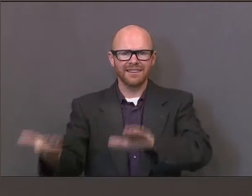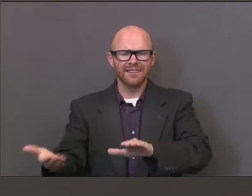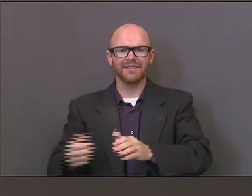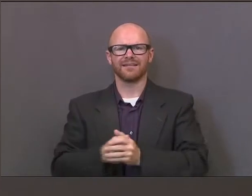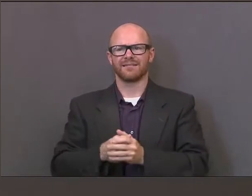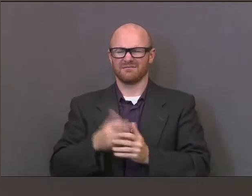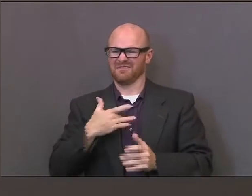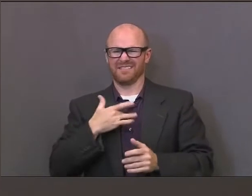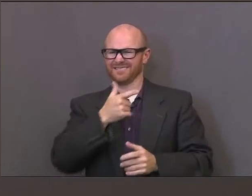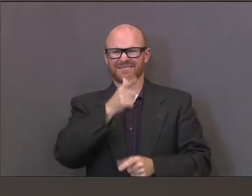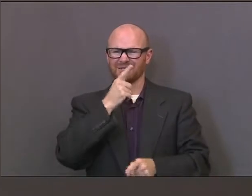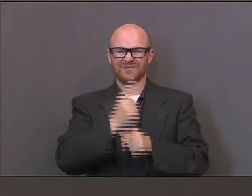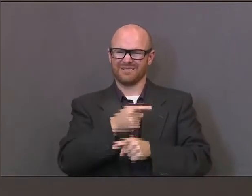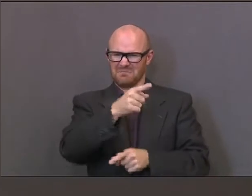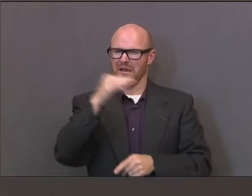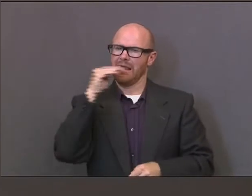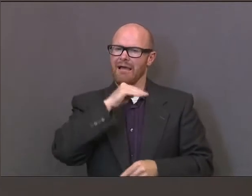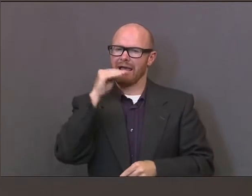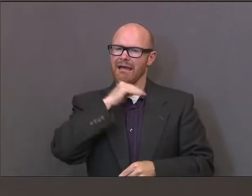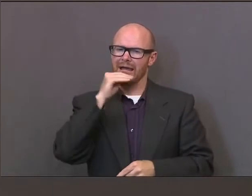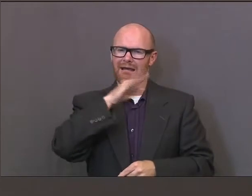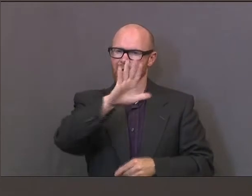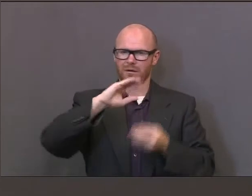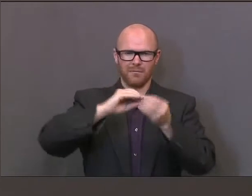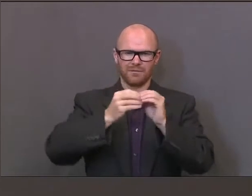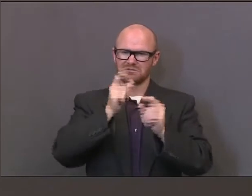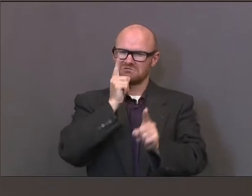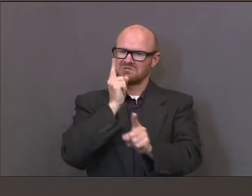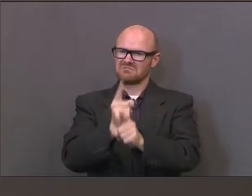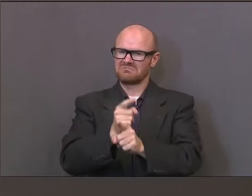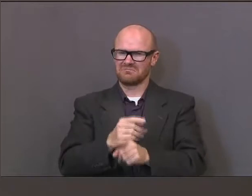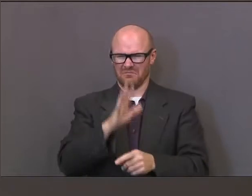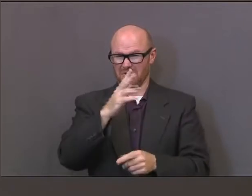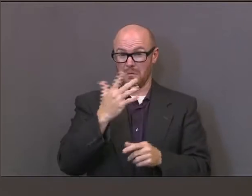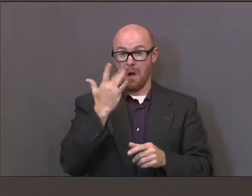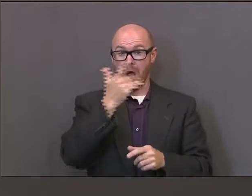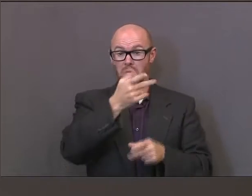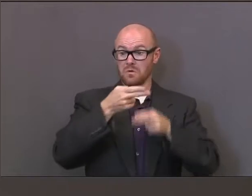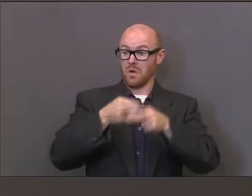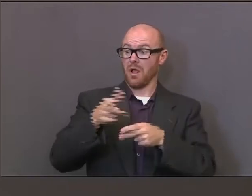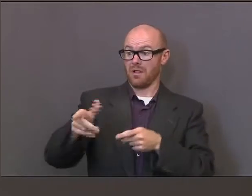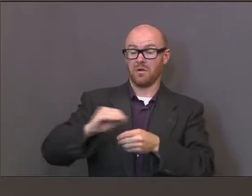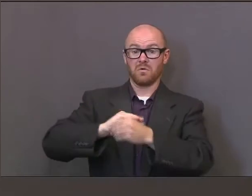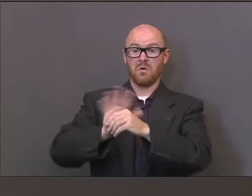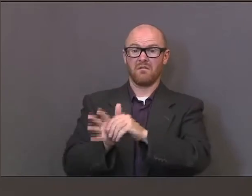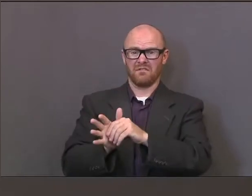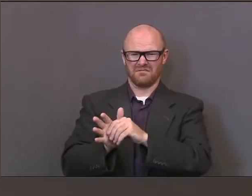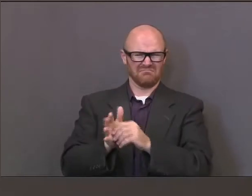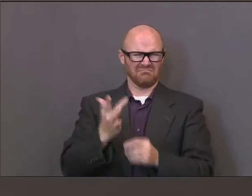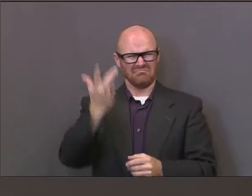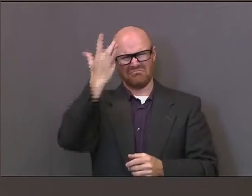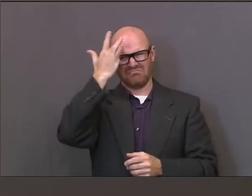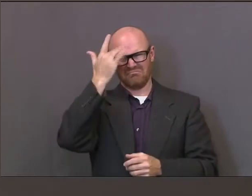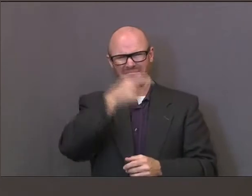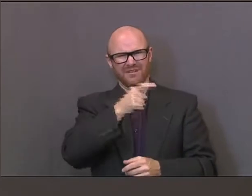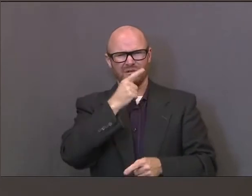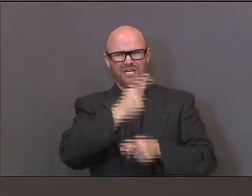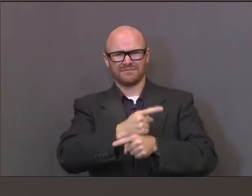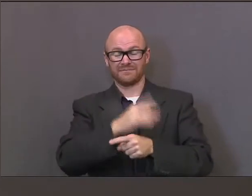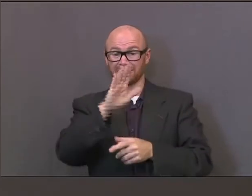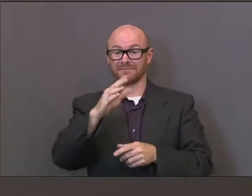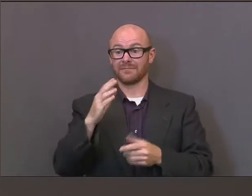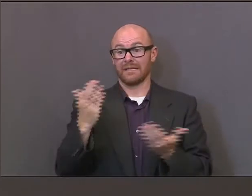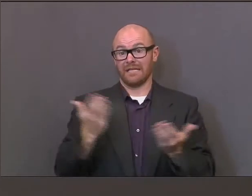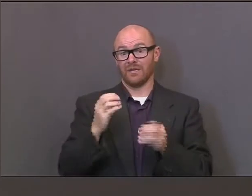deaths, how they've identified the death rates, without a doubt, COVID-19 right now in Utah has over